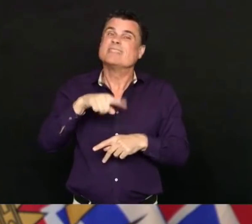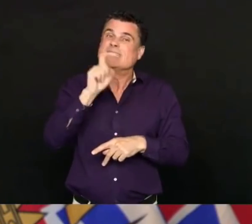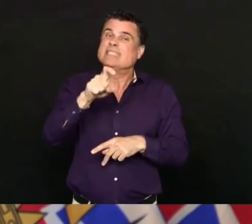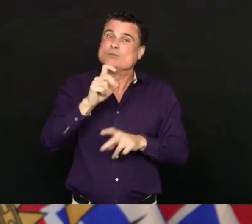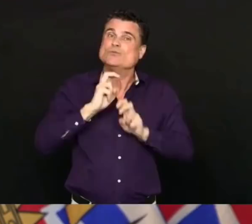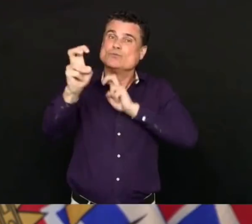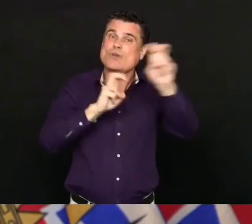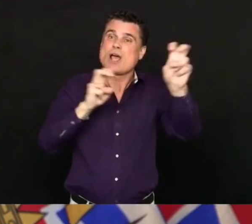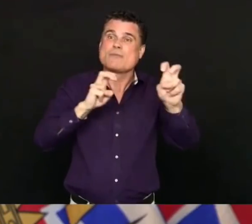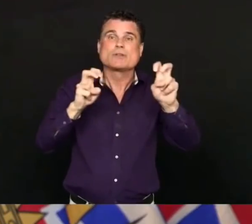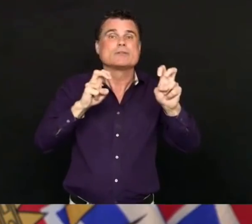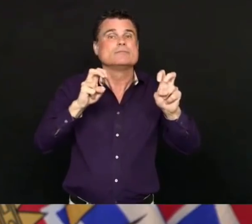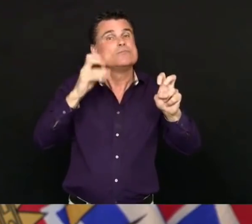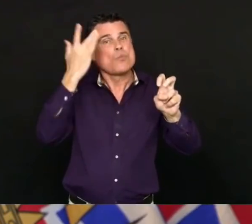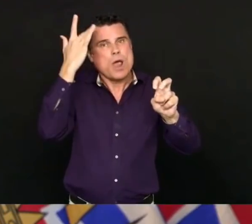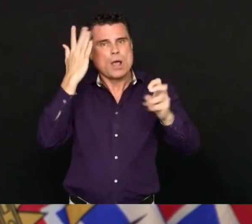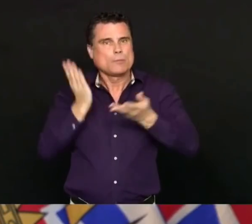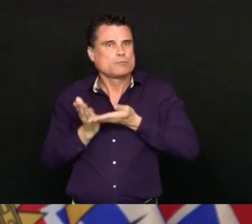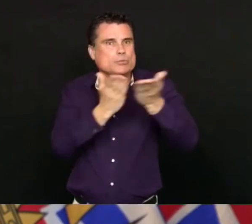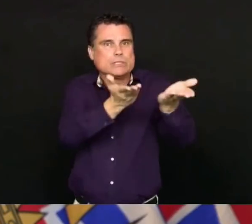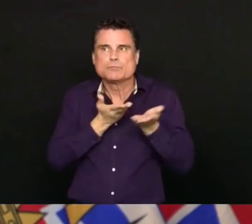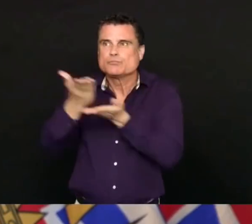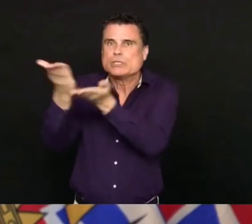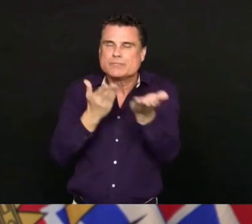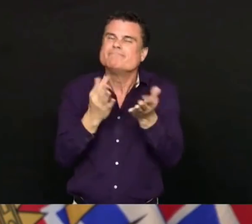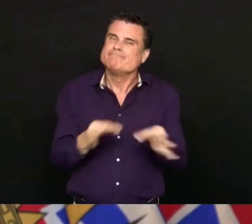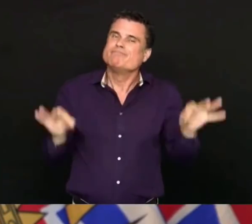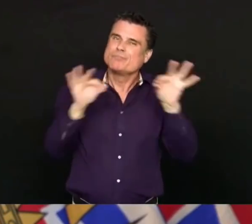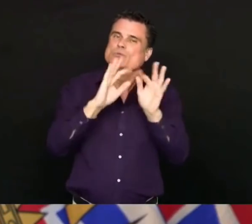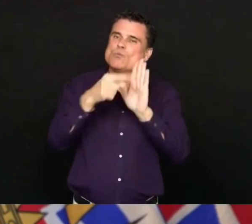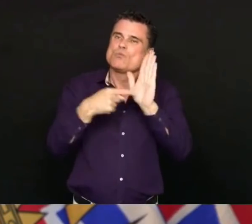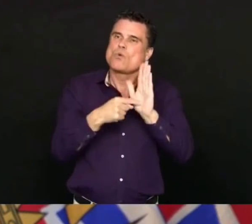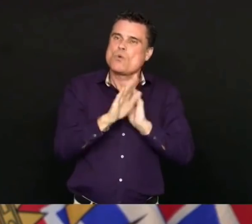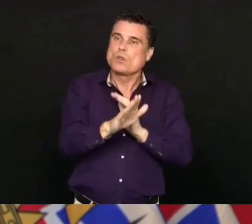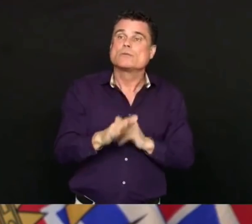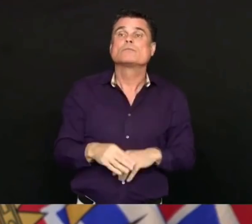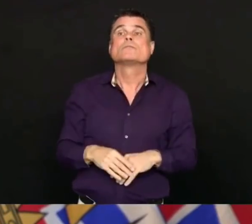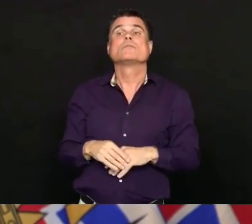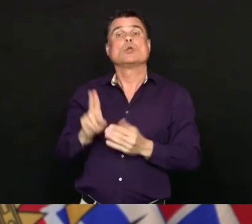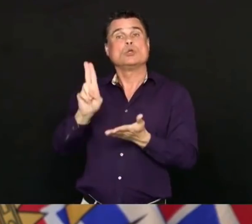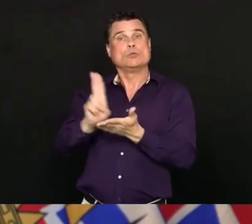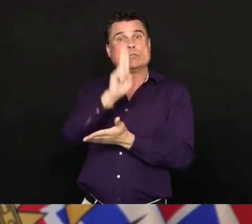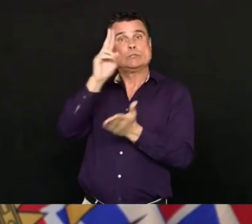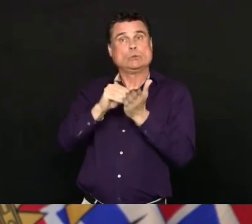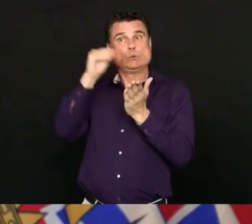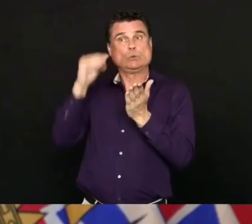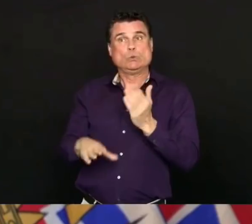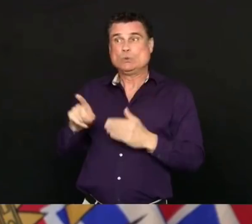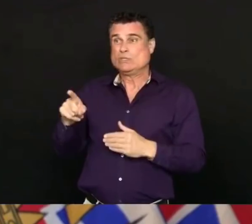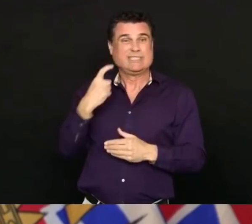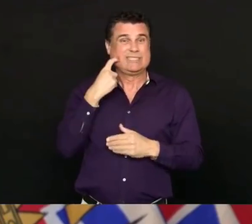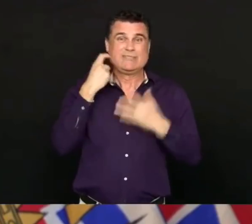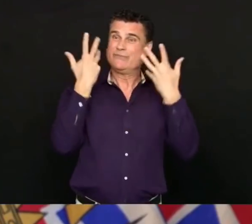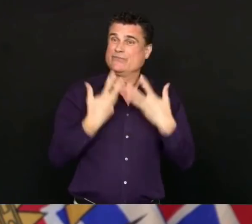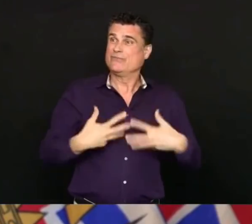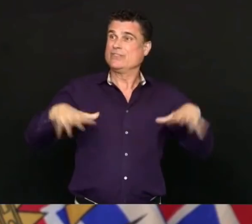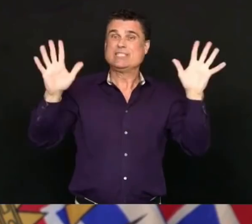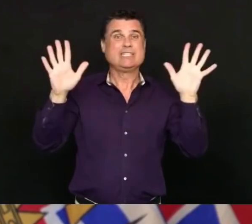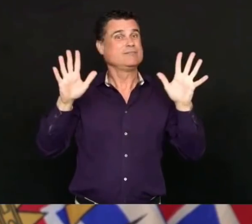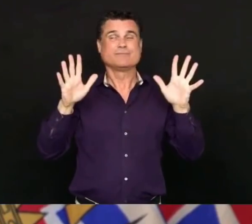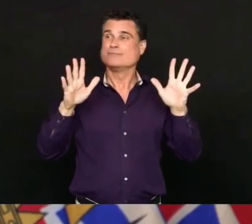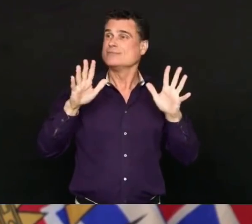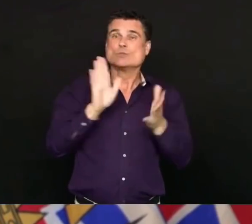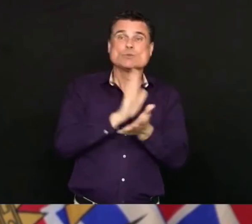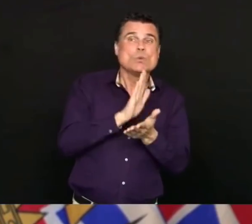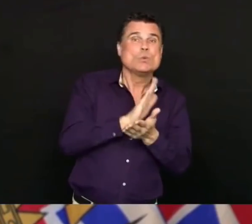semesters have ended for our universities, and that is an important thing for them. I also know many people live and work in more